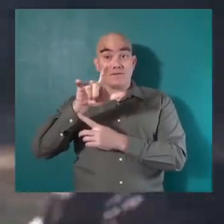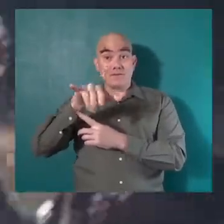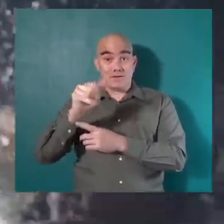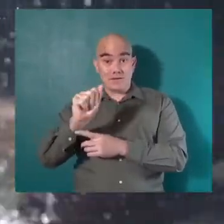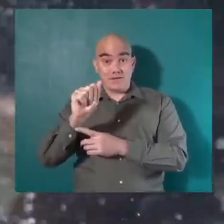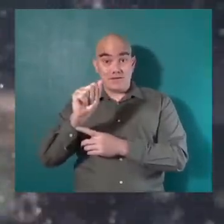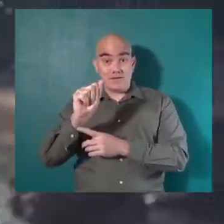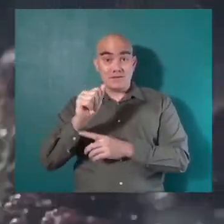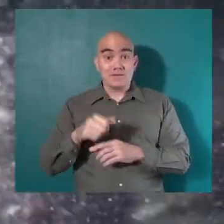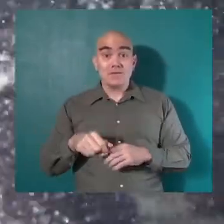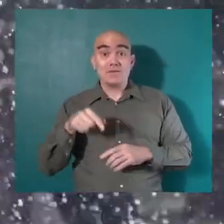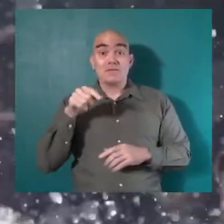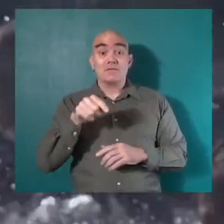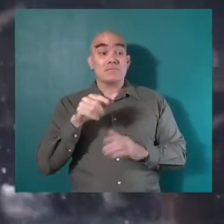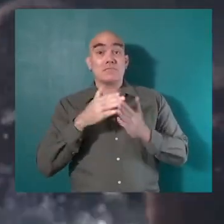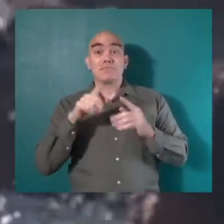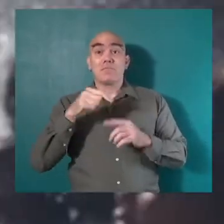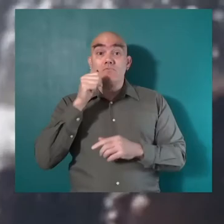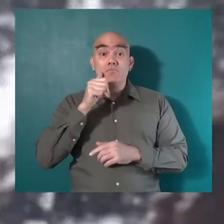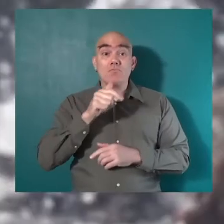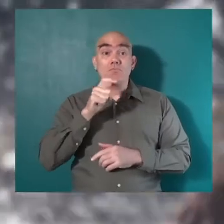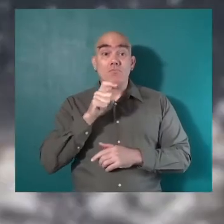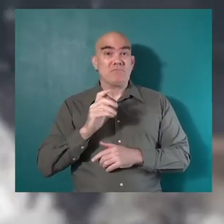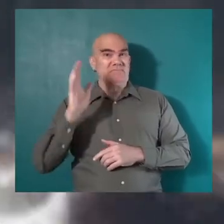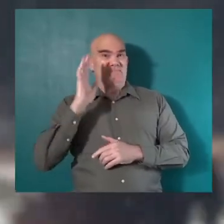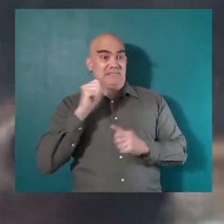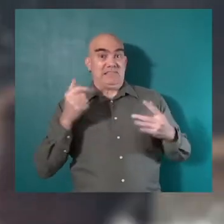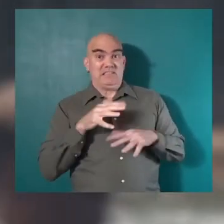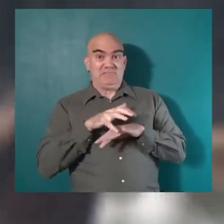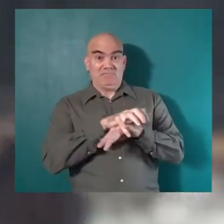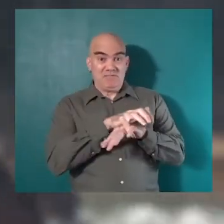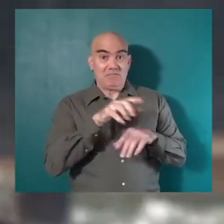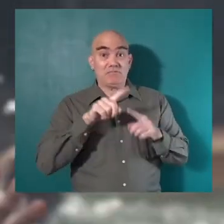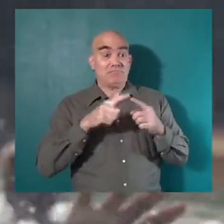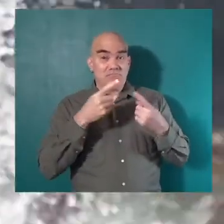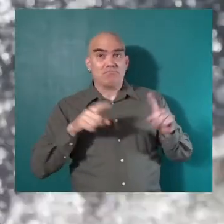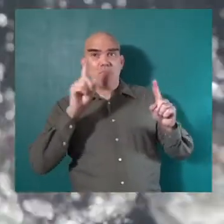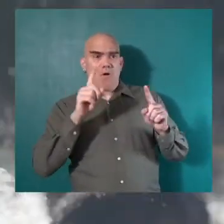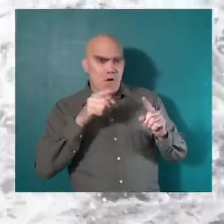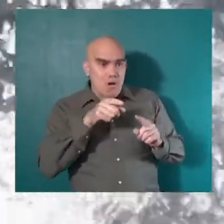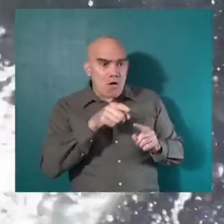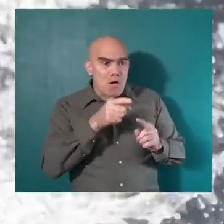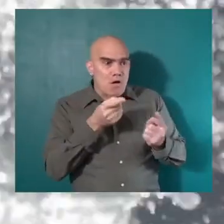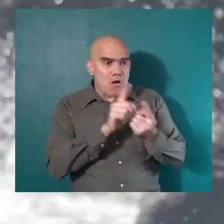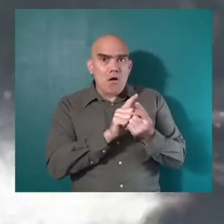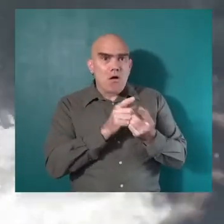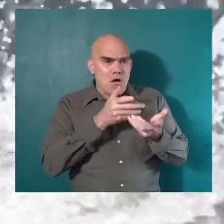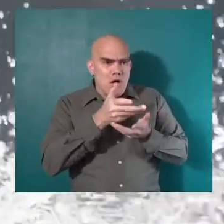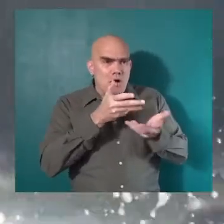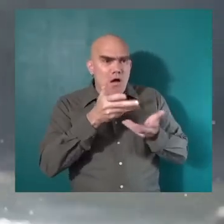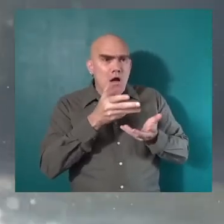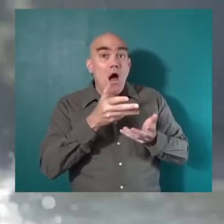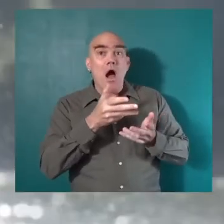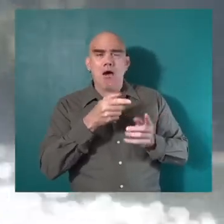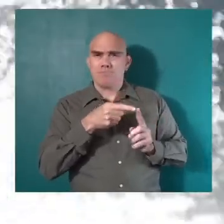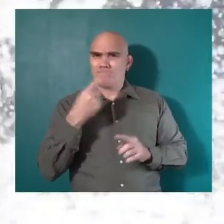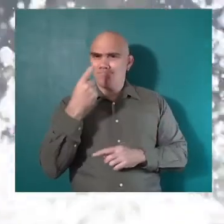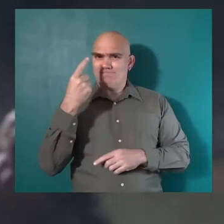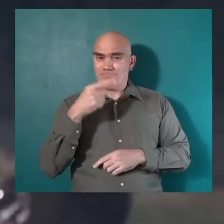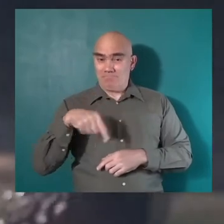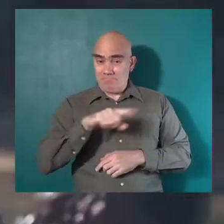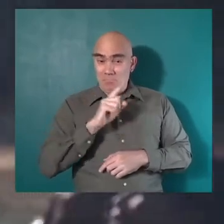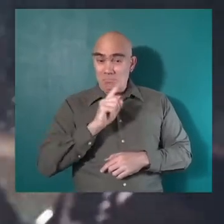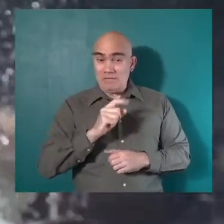This book is about a girl who is scared of spiders until one day she gets to know a spider better and wonders for